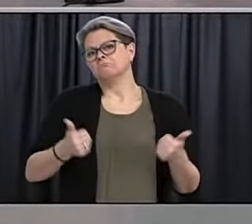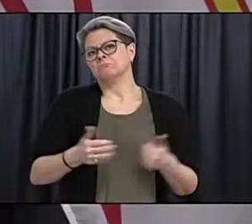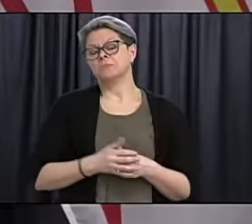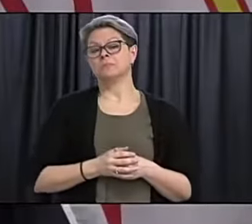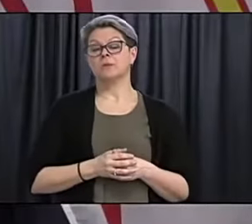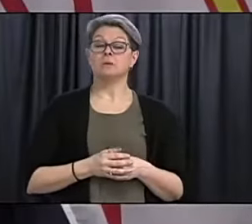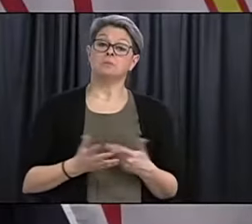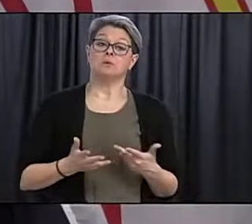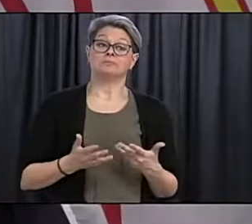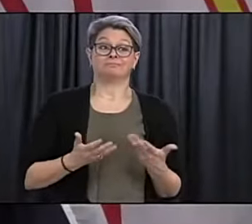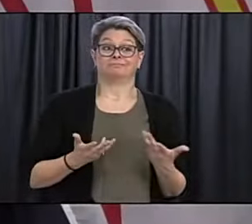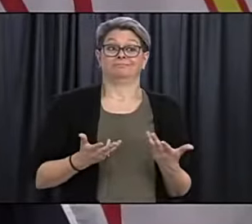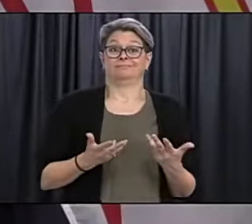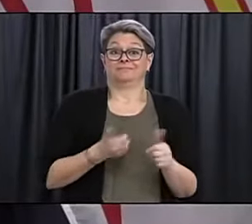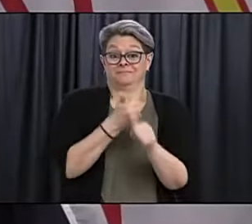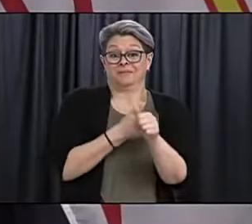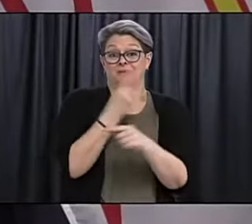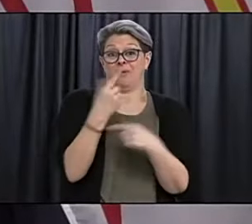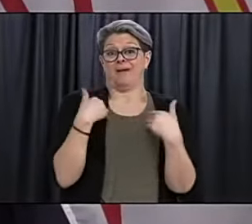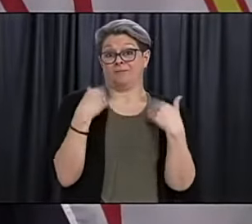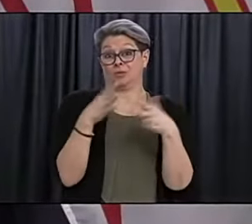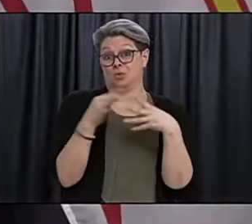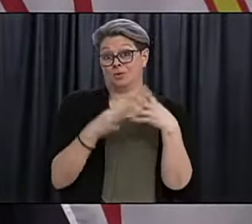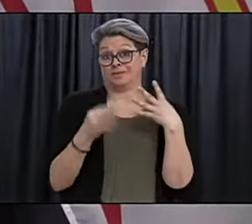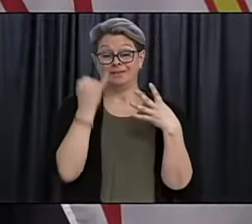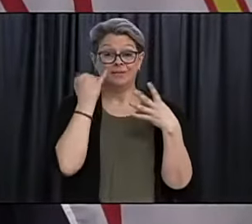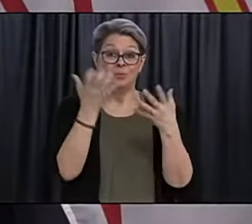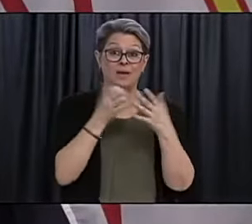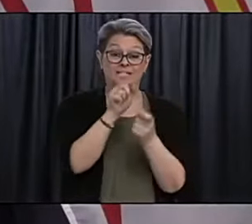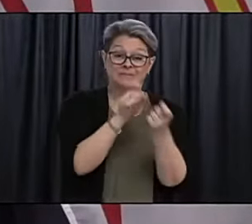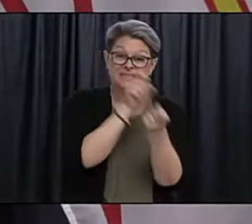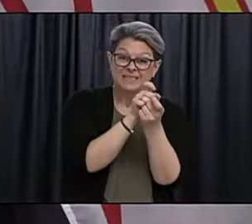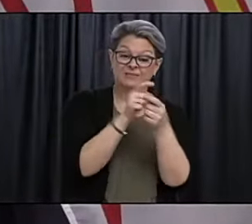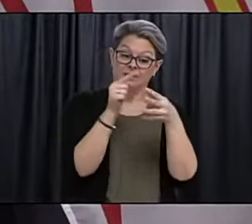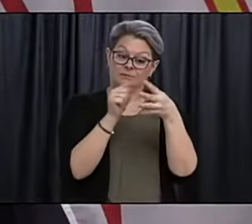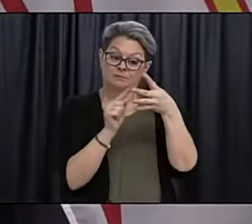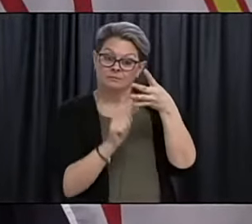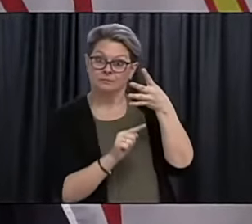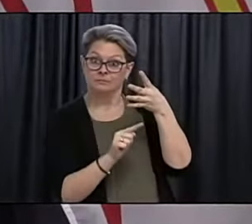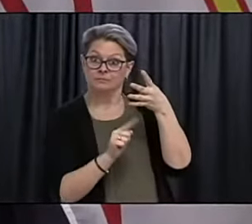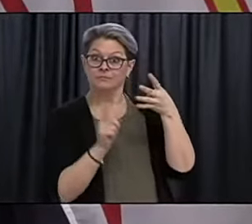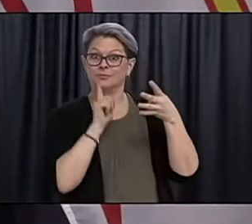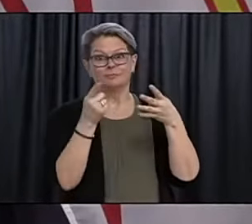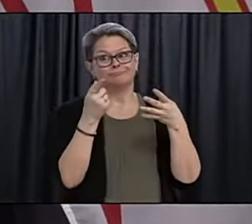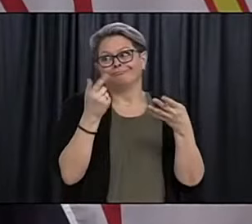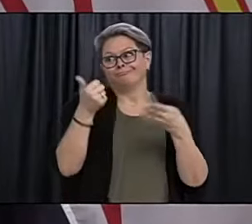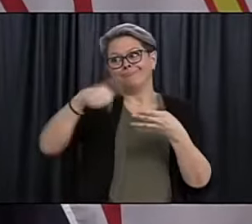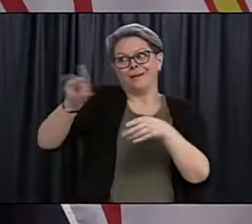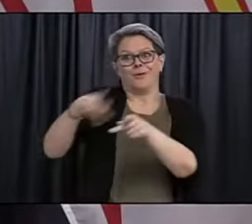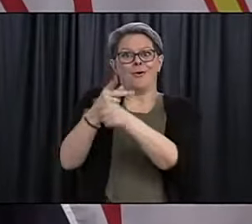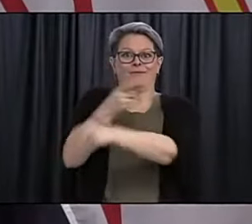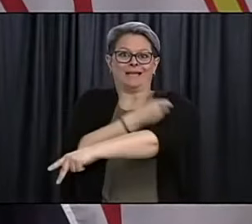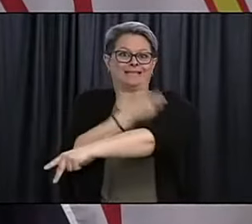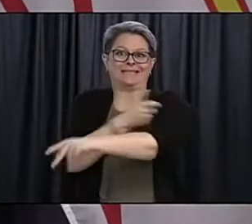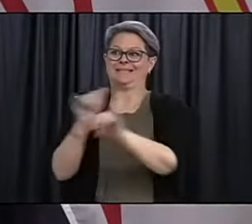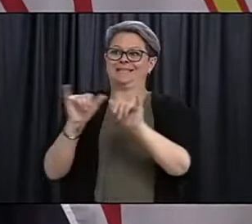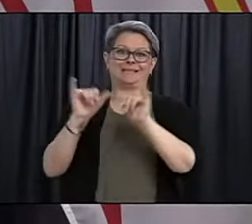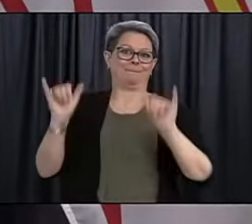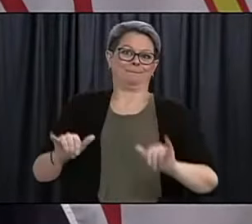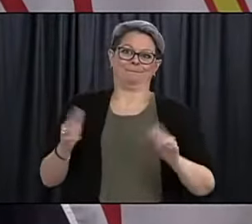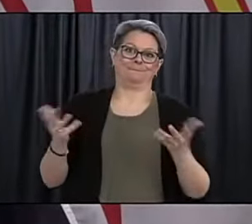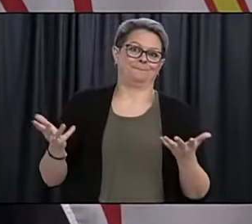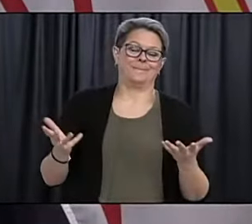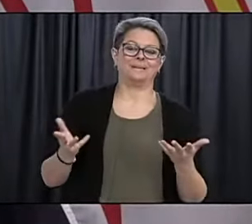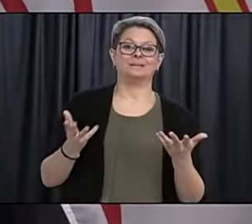So, everybody has a choice if they want to receive a certain vaccine or not, and that's true for any vaccine. We hope that people will choose